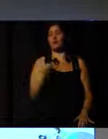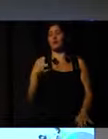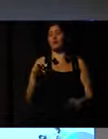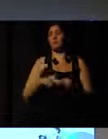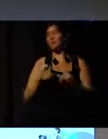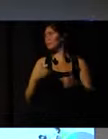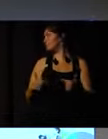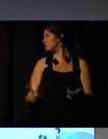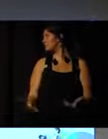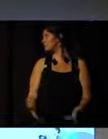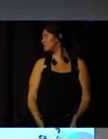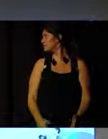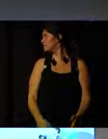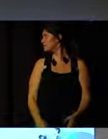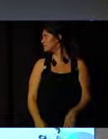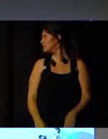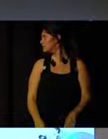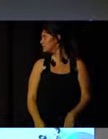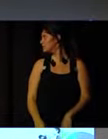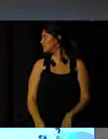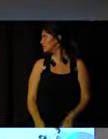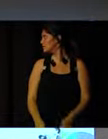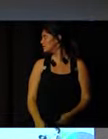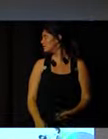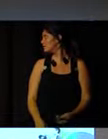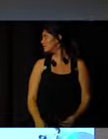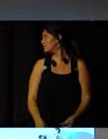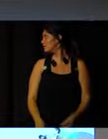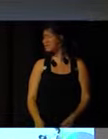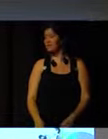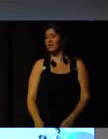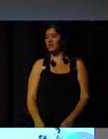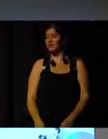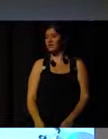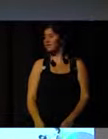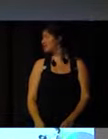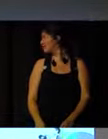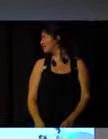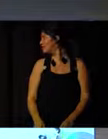of low paying for the services.